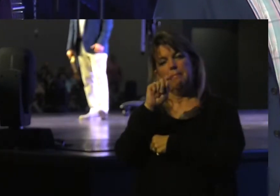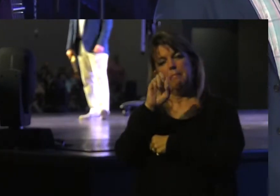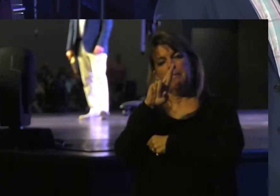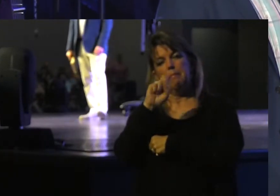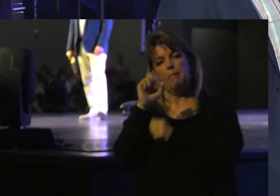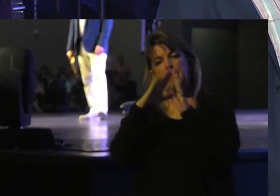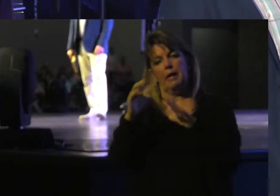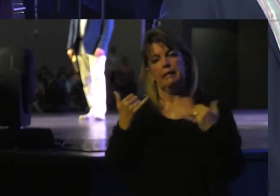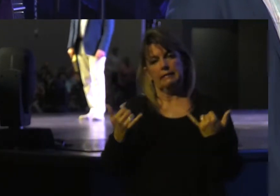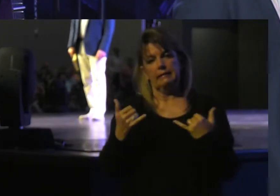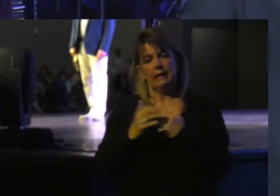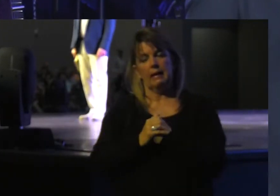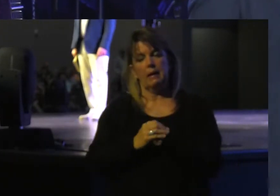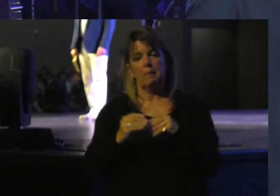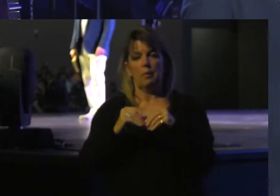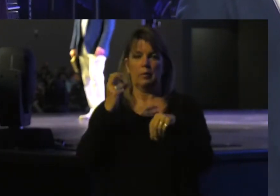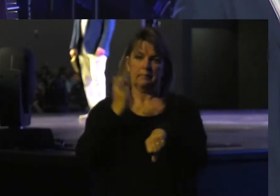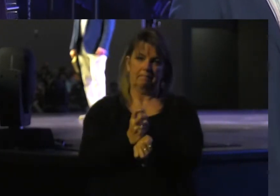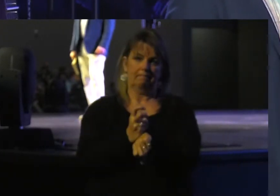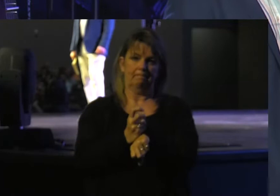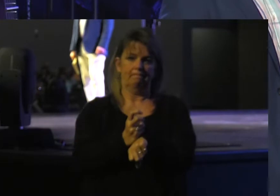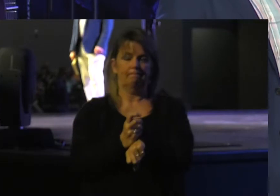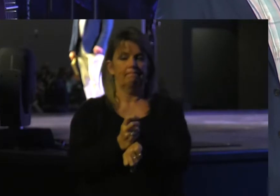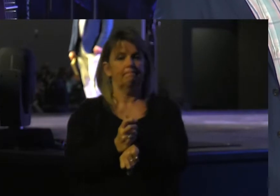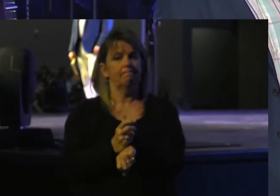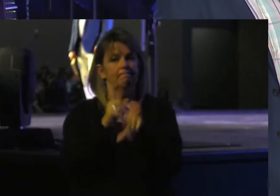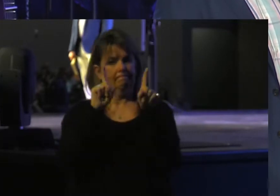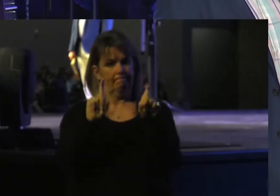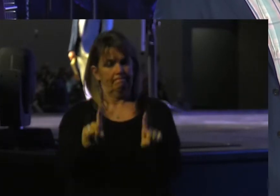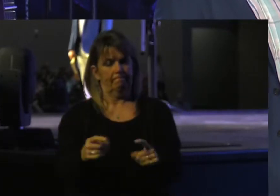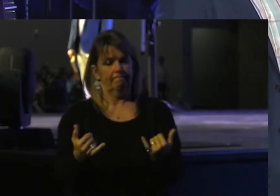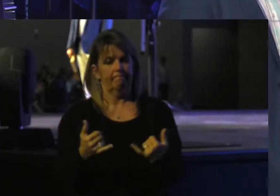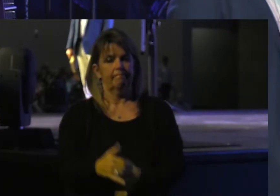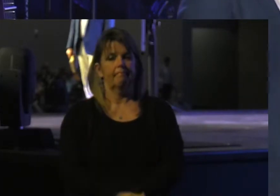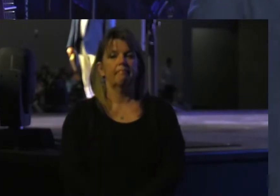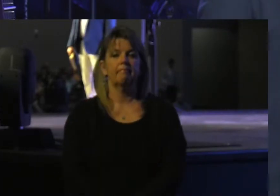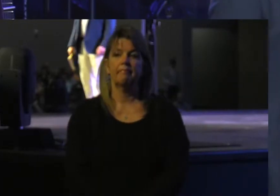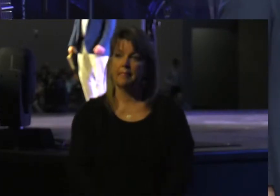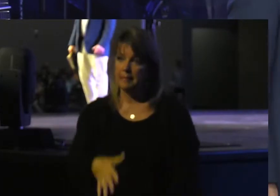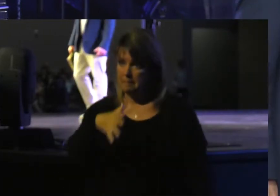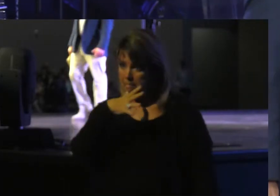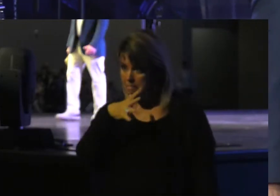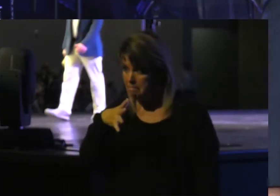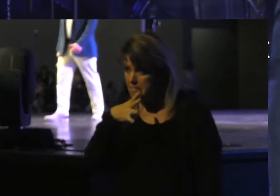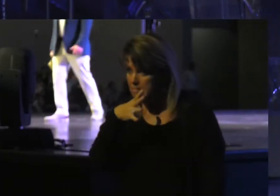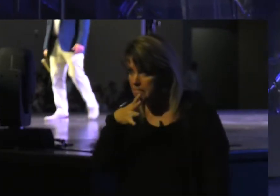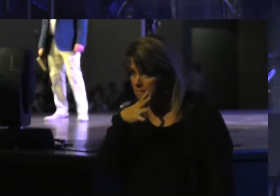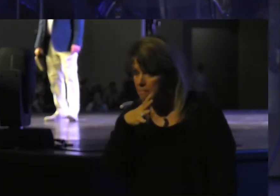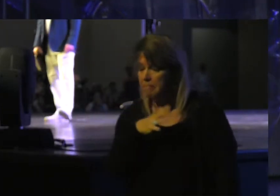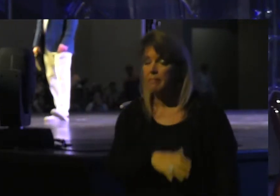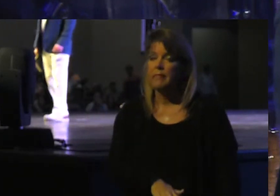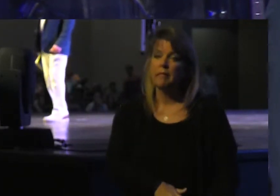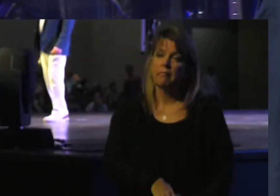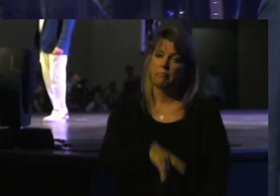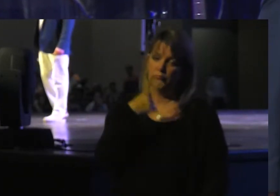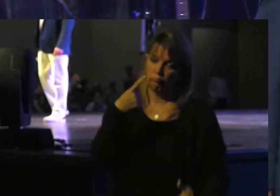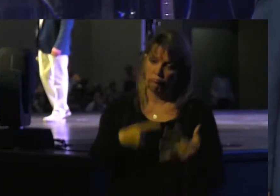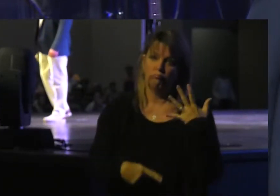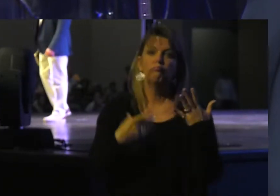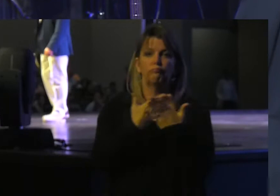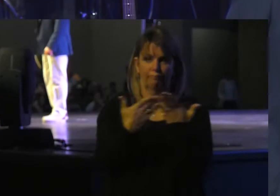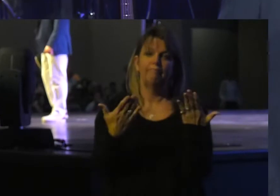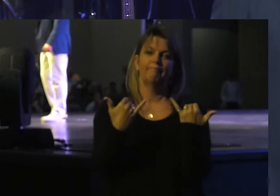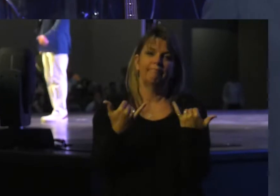to a more difficult text. Mothers, you're going to get all kinds of stuff